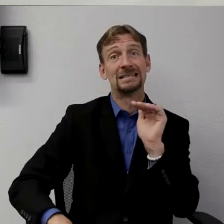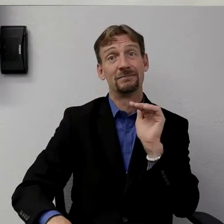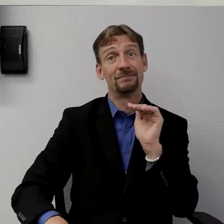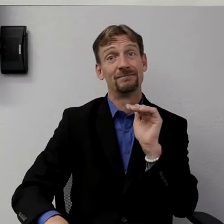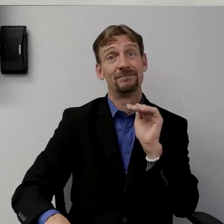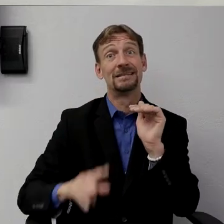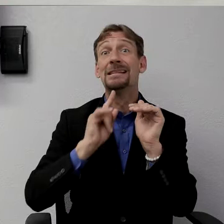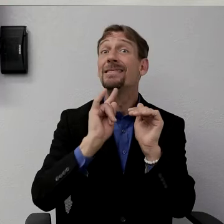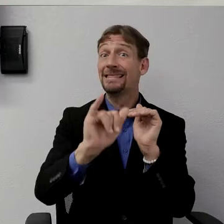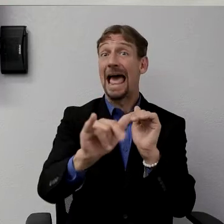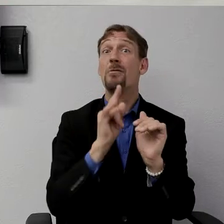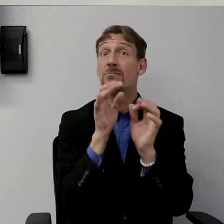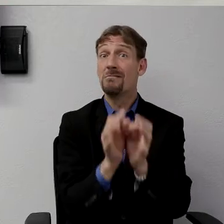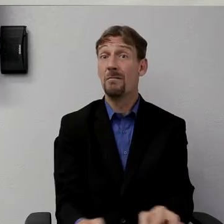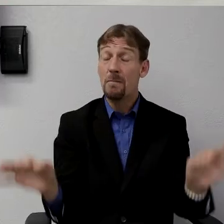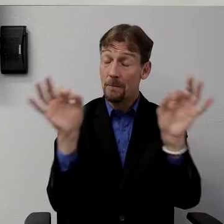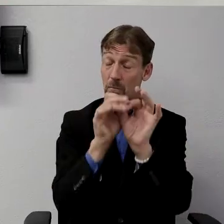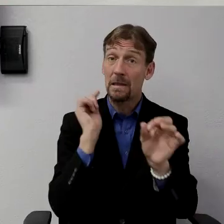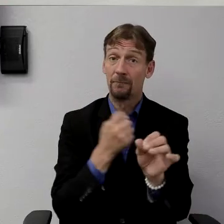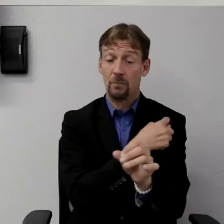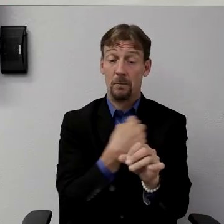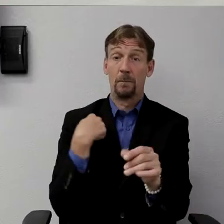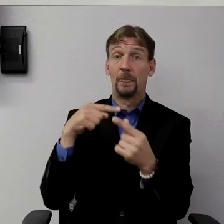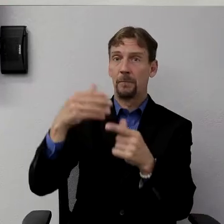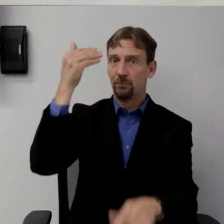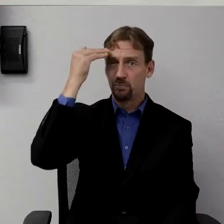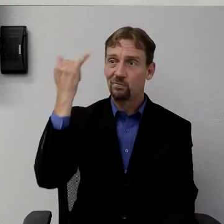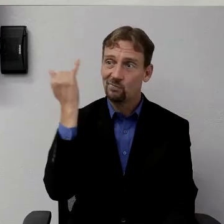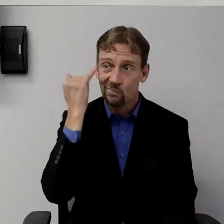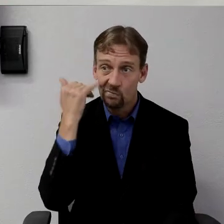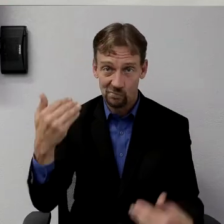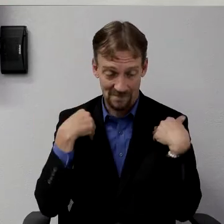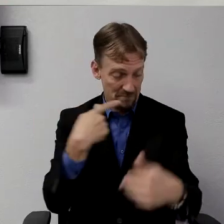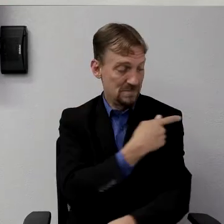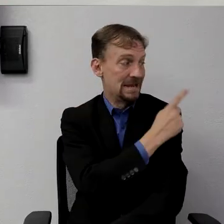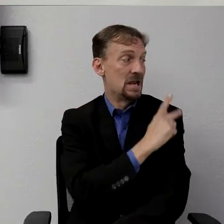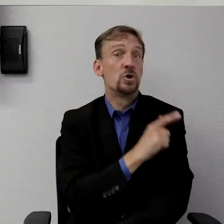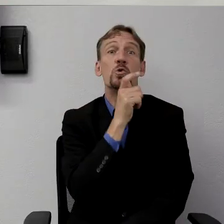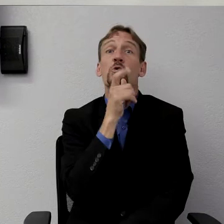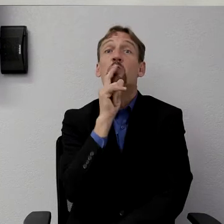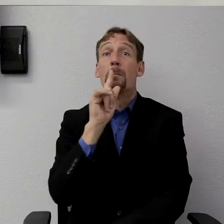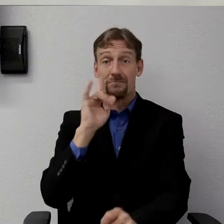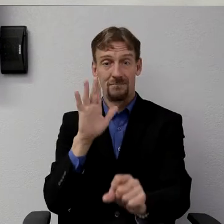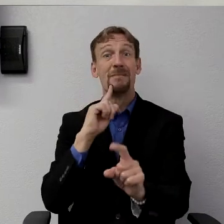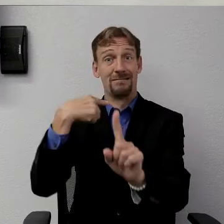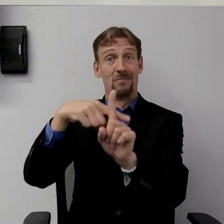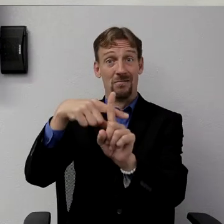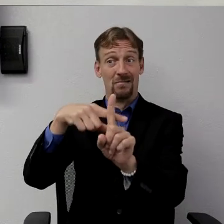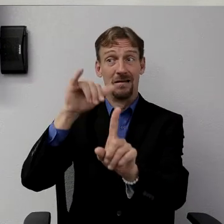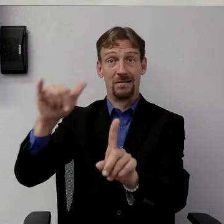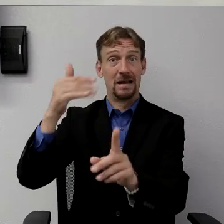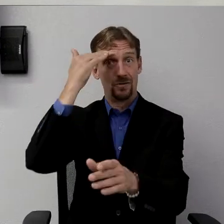to know if we have a patient that is positive. It affects, you know, what kind of personal protective equipment we